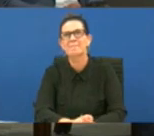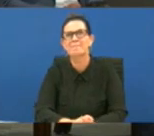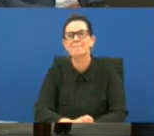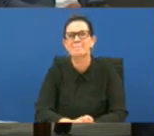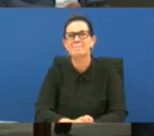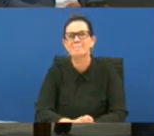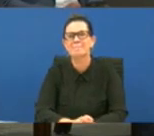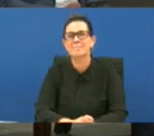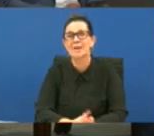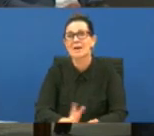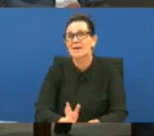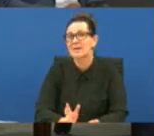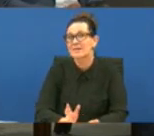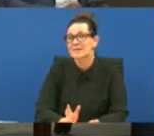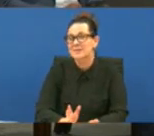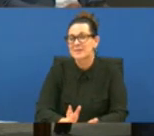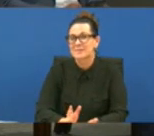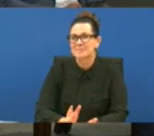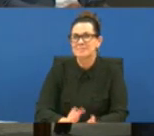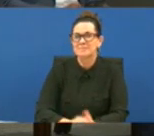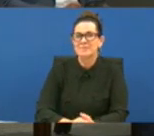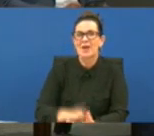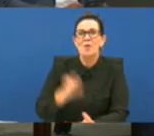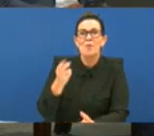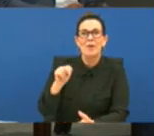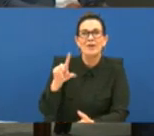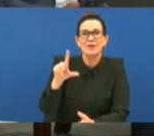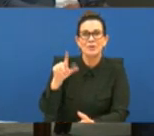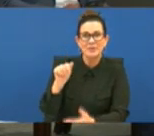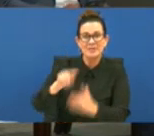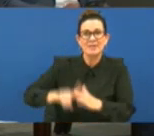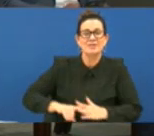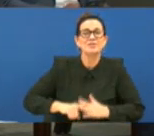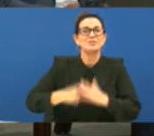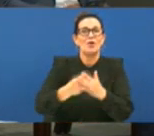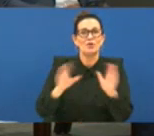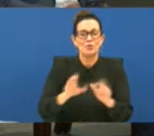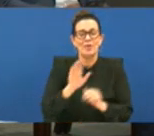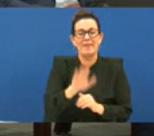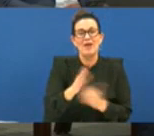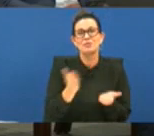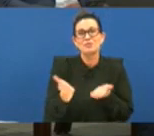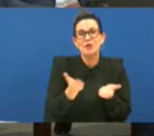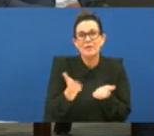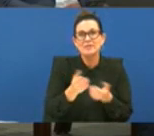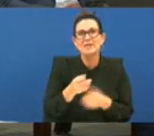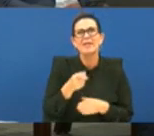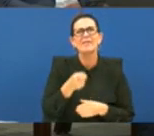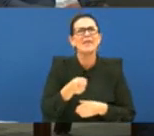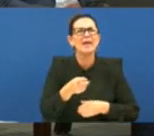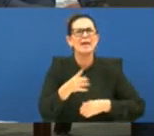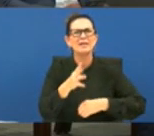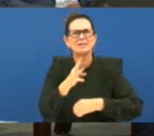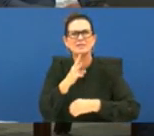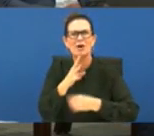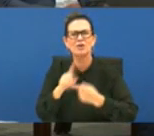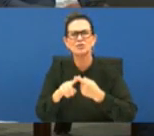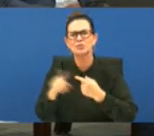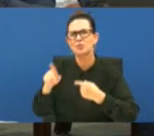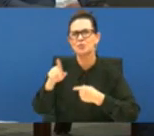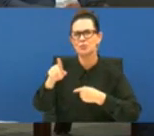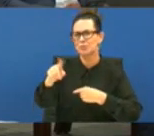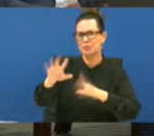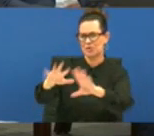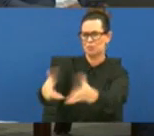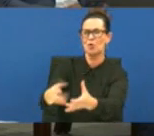when i find out no so when um louisiana started doing their crisis services they i believe they talked to an actuary and that's what those rates came to